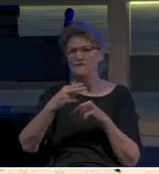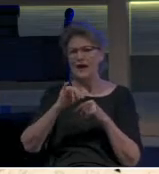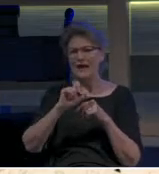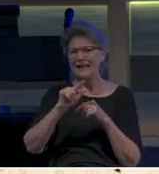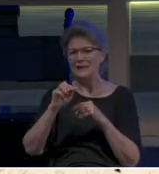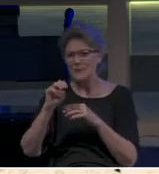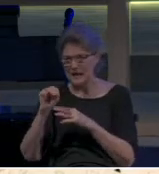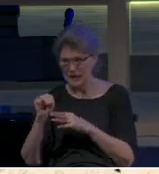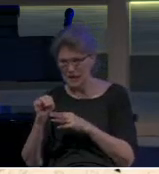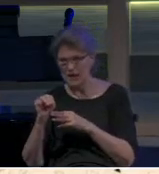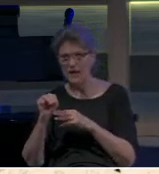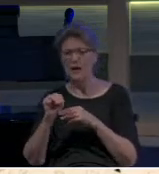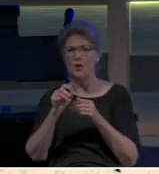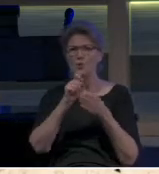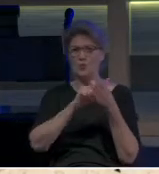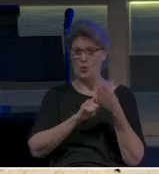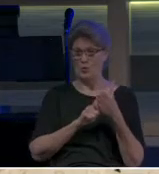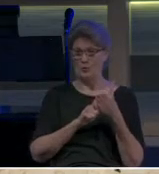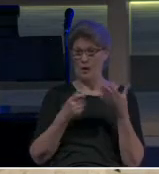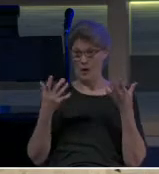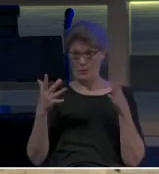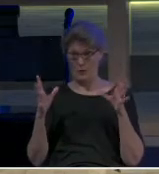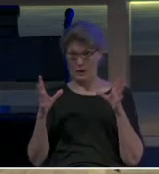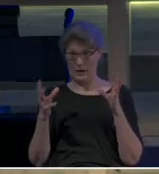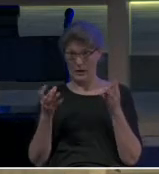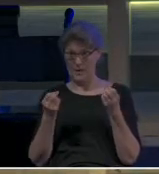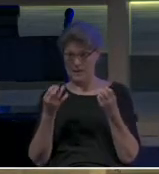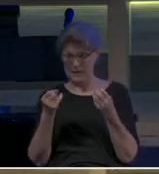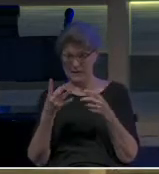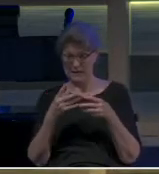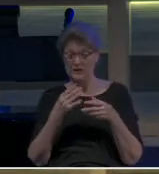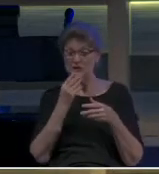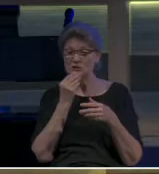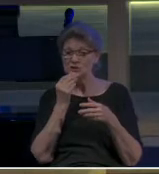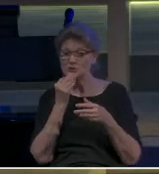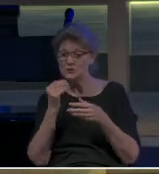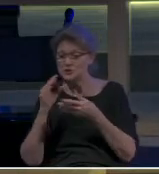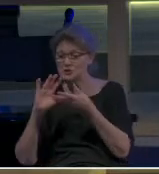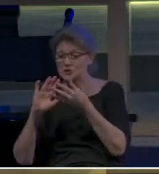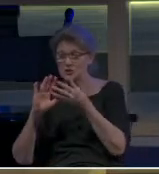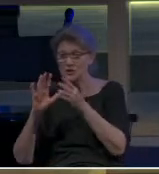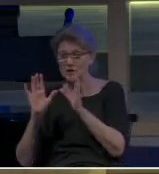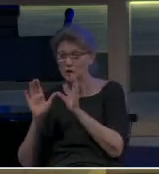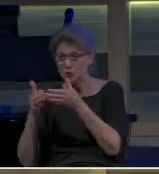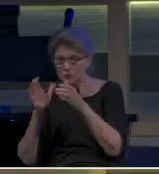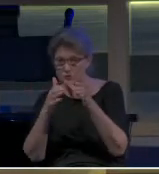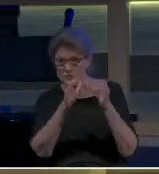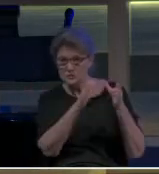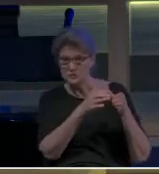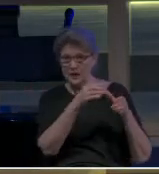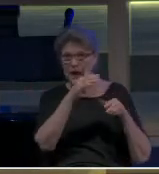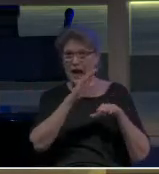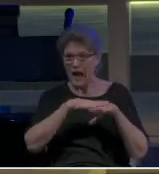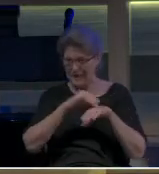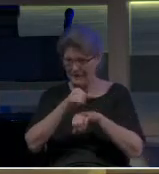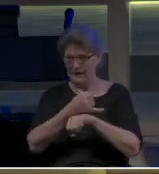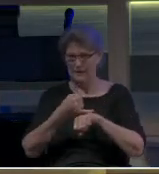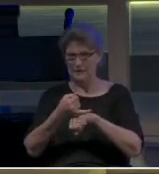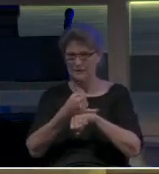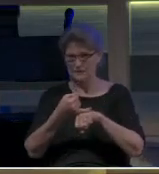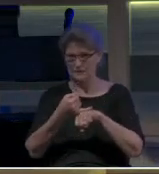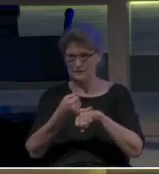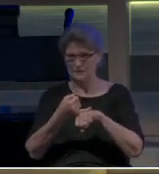there were already many Jewish communities during this period on the island of Crete. Can we get the next